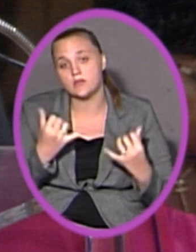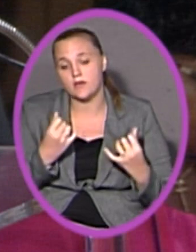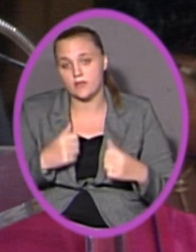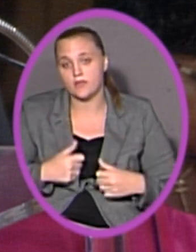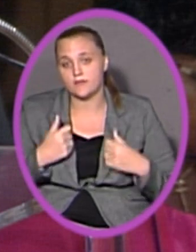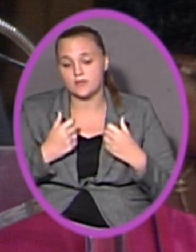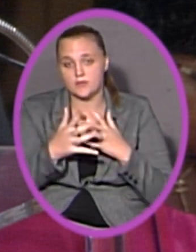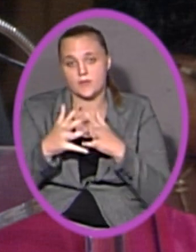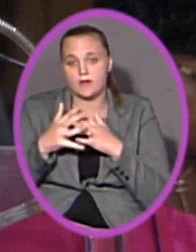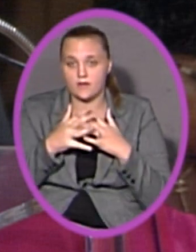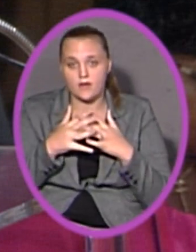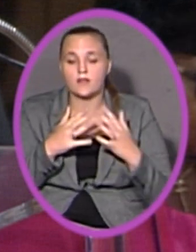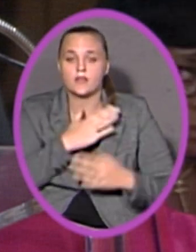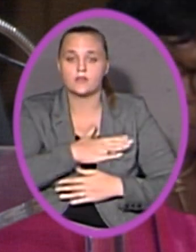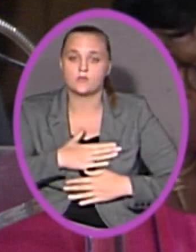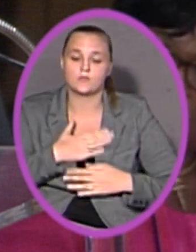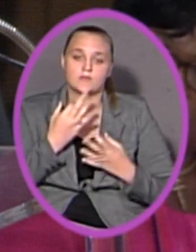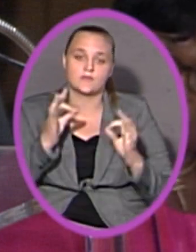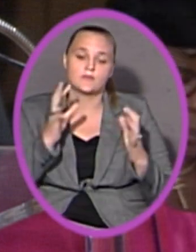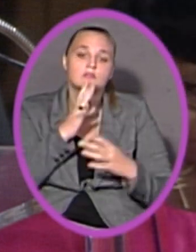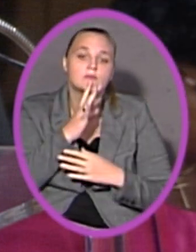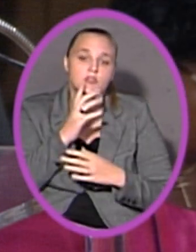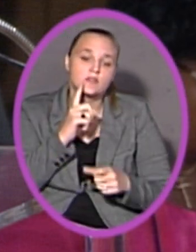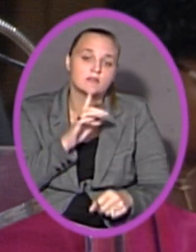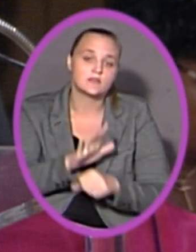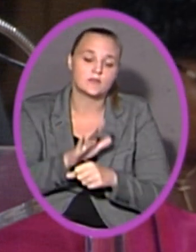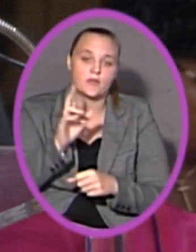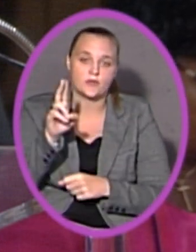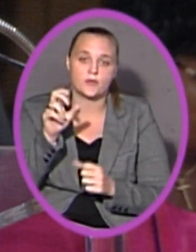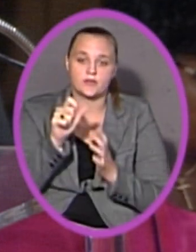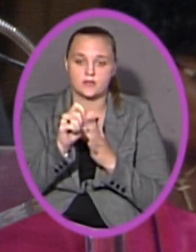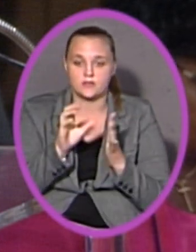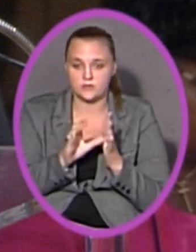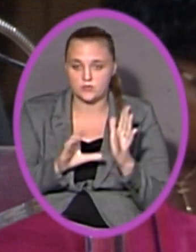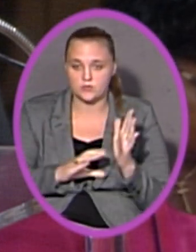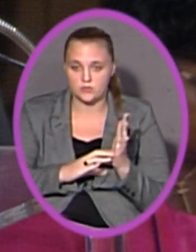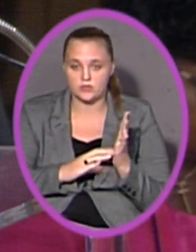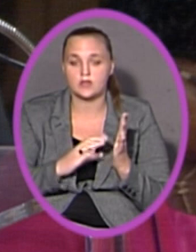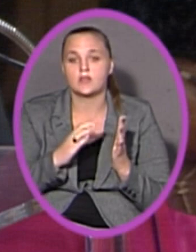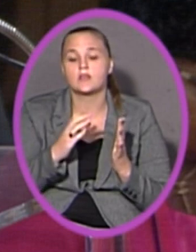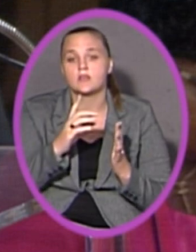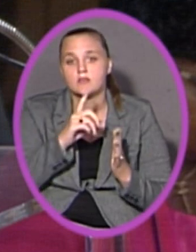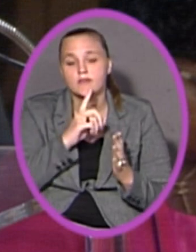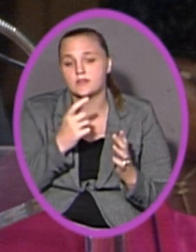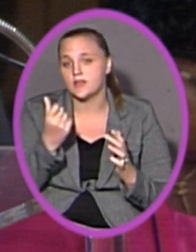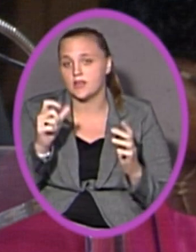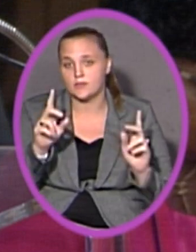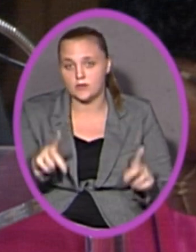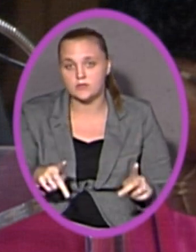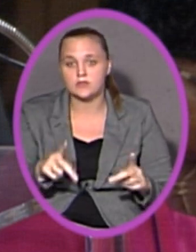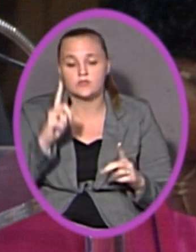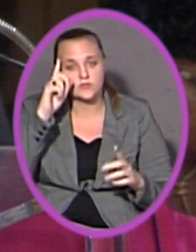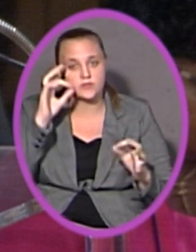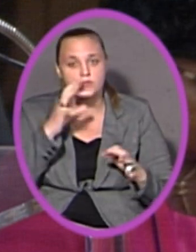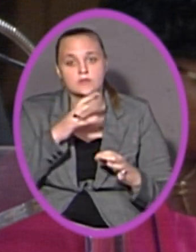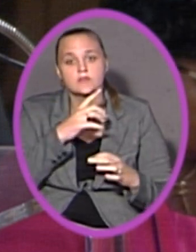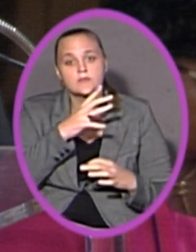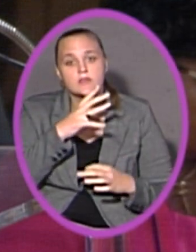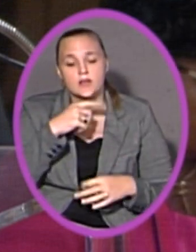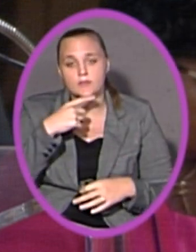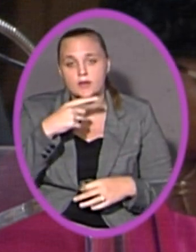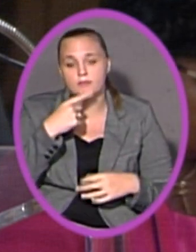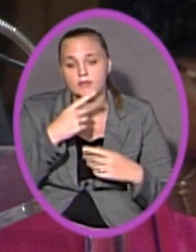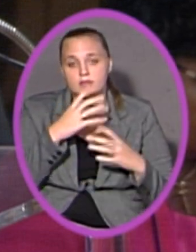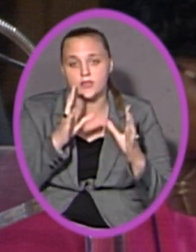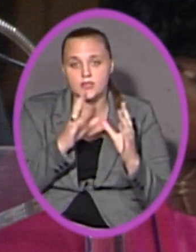he enjoys freedom of speech guaranteed to us by the U.S. Constitution. In fact, anyone choosing to speak at a public hearing whether a student,